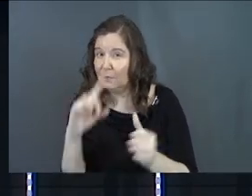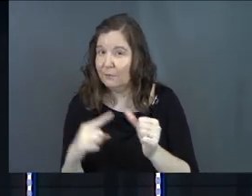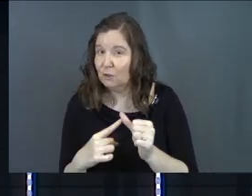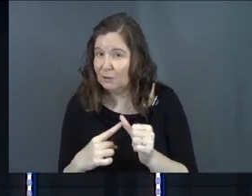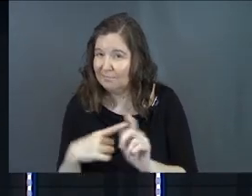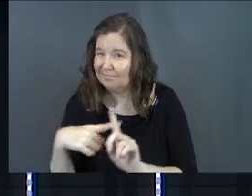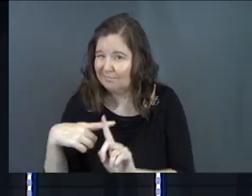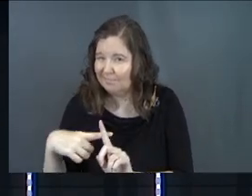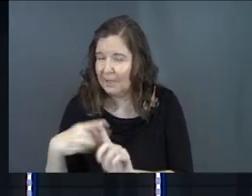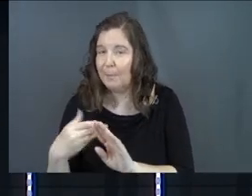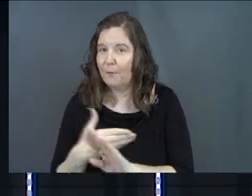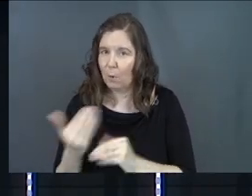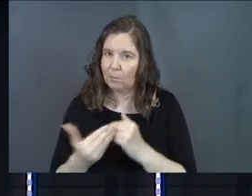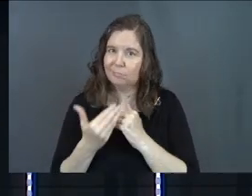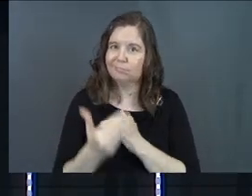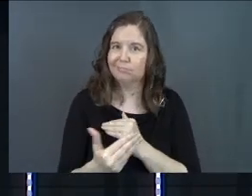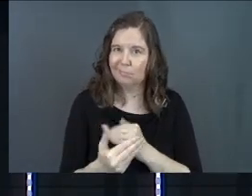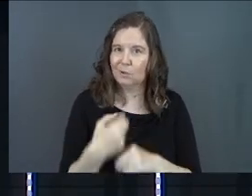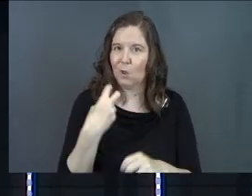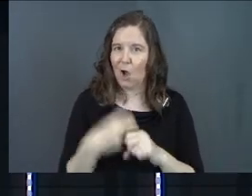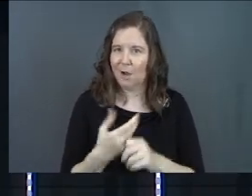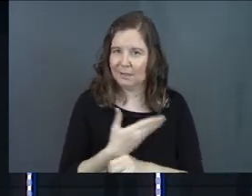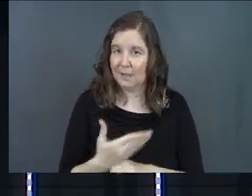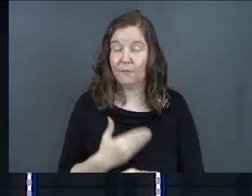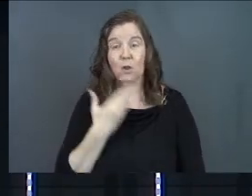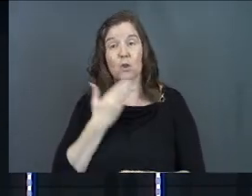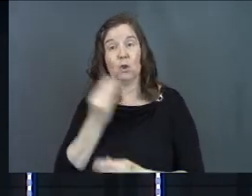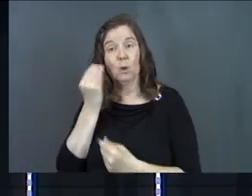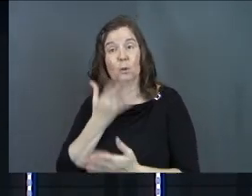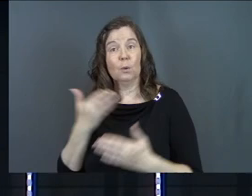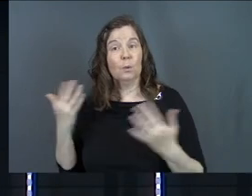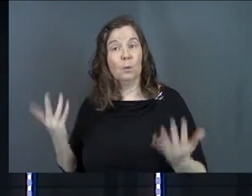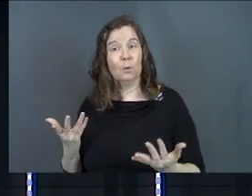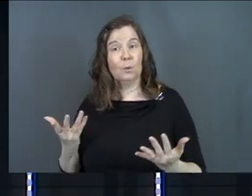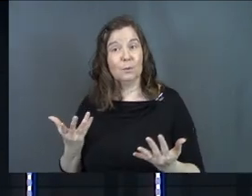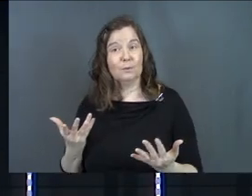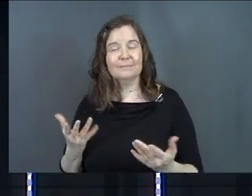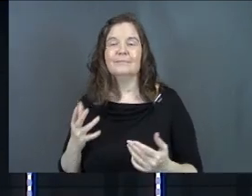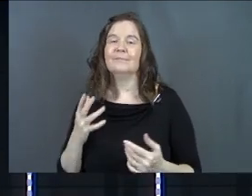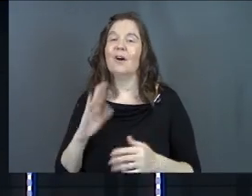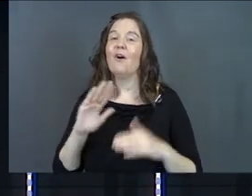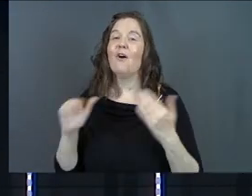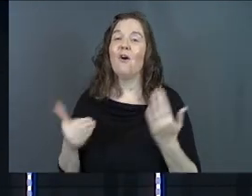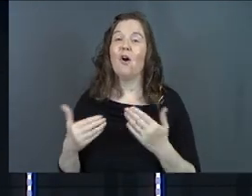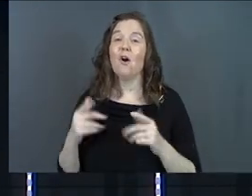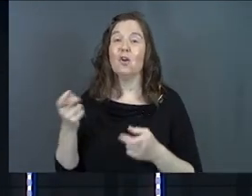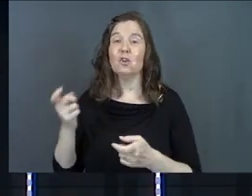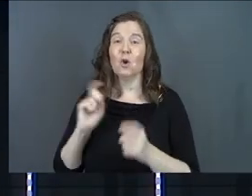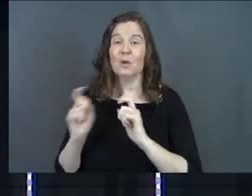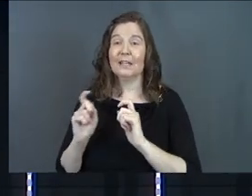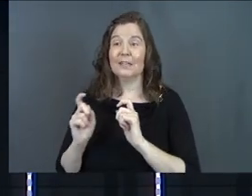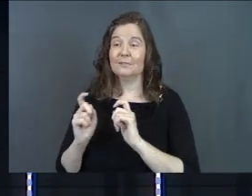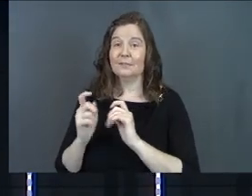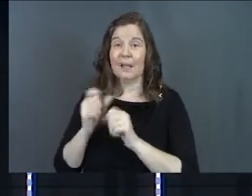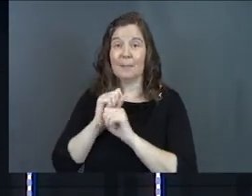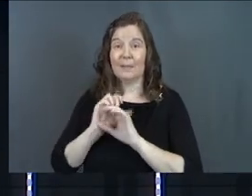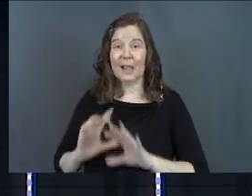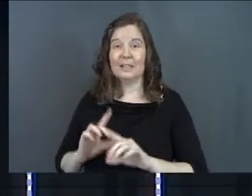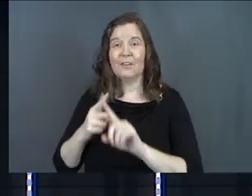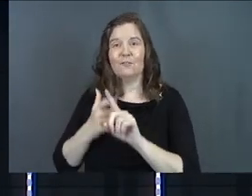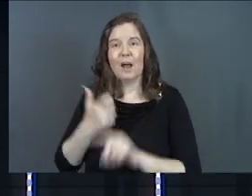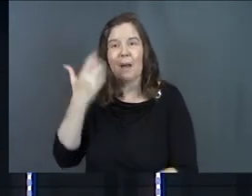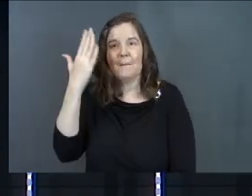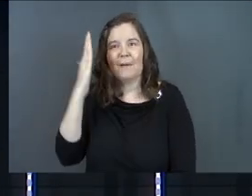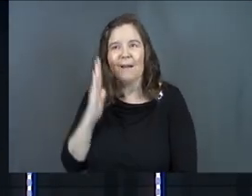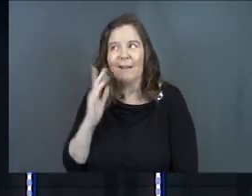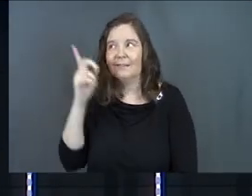before we get to the hard stuff. And the good news is, right? That all your gifts in your life come from God. You're